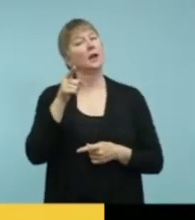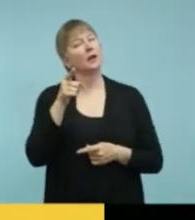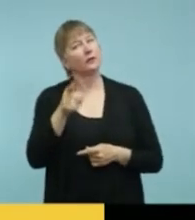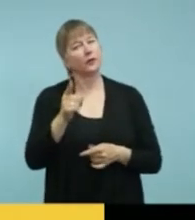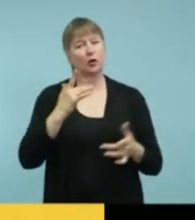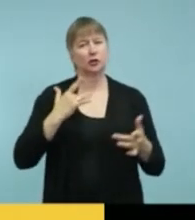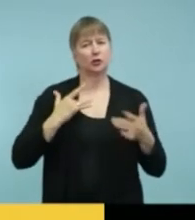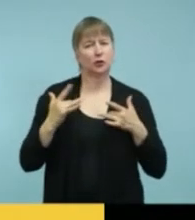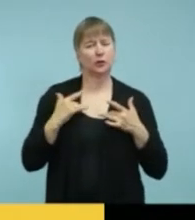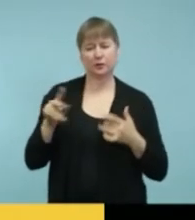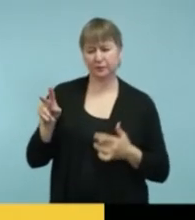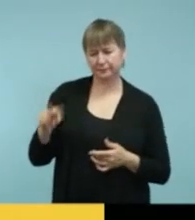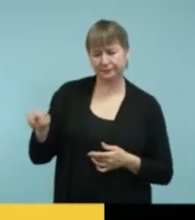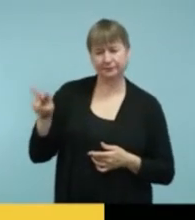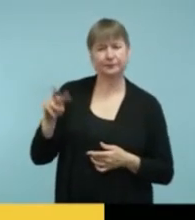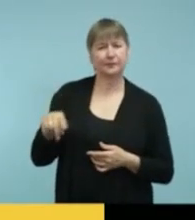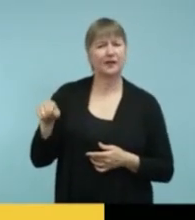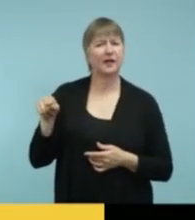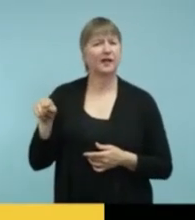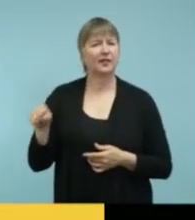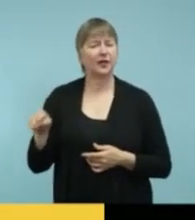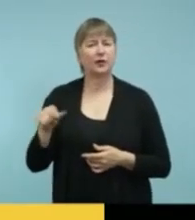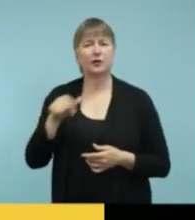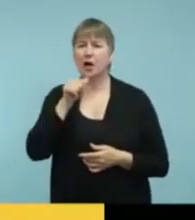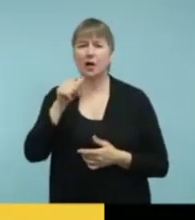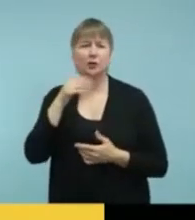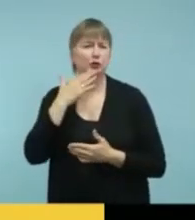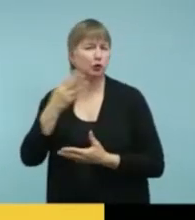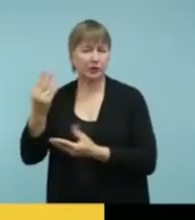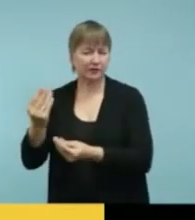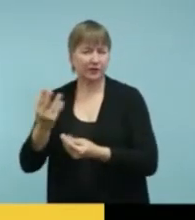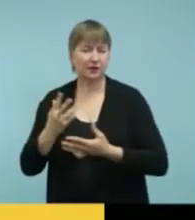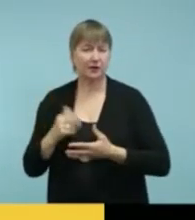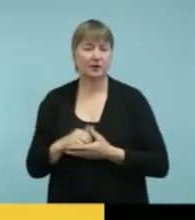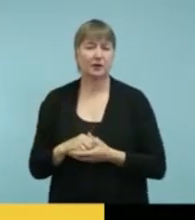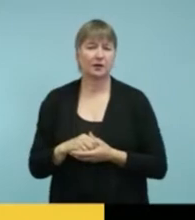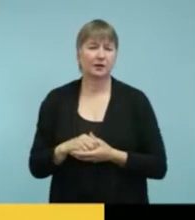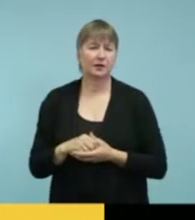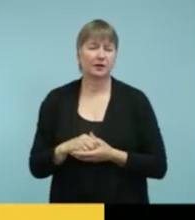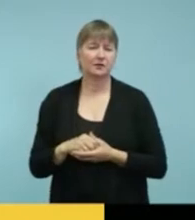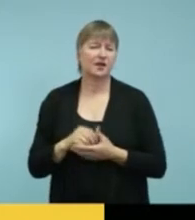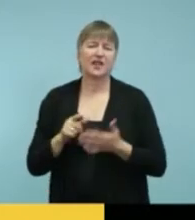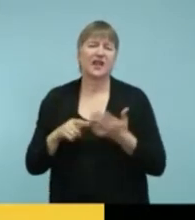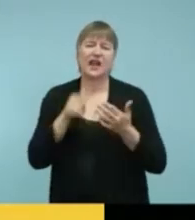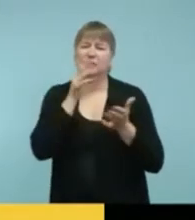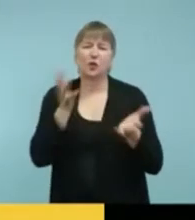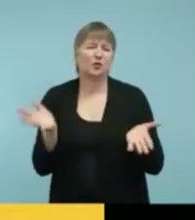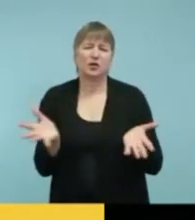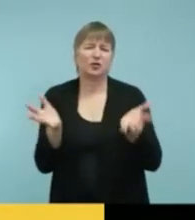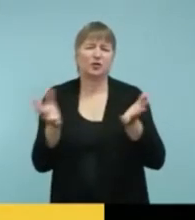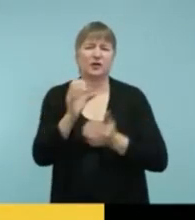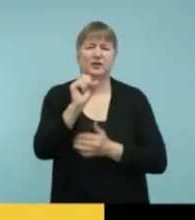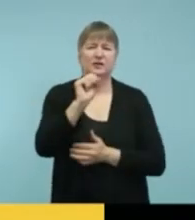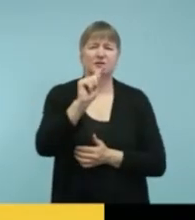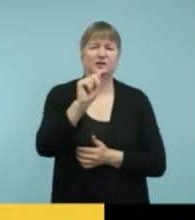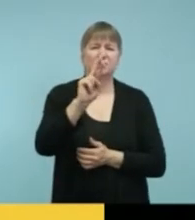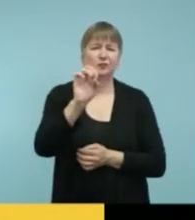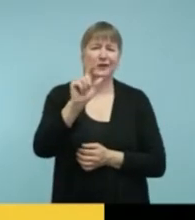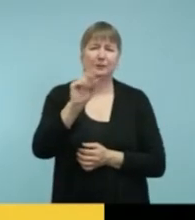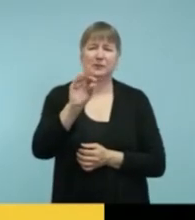child is not yet a good reporter, I don't recommend streaming devices for young kids that are not good reporters.